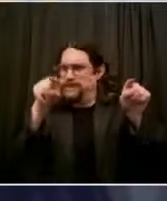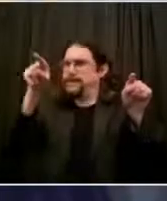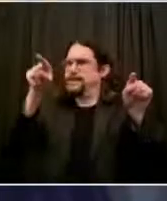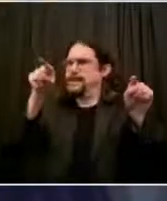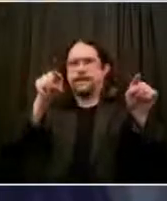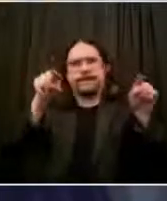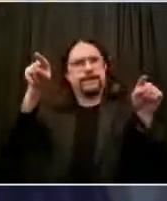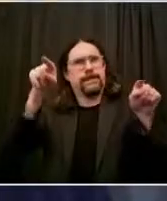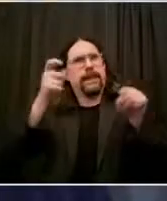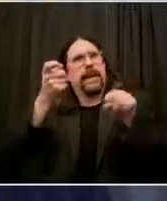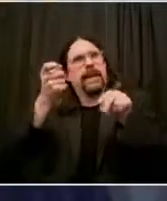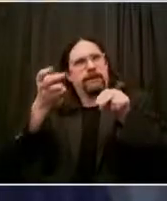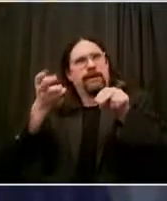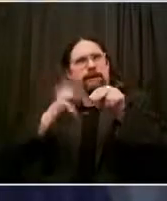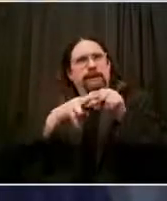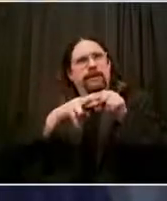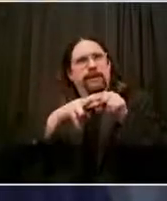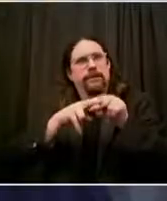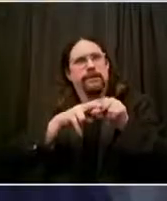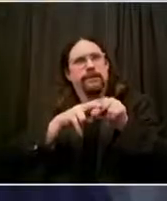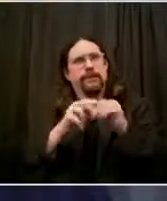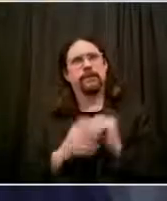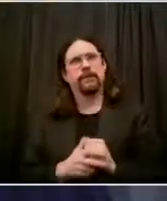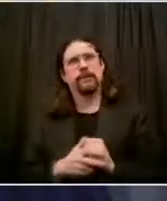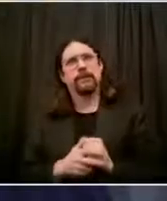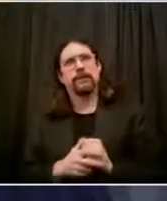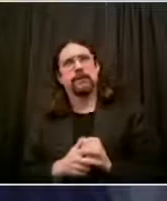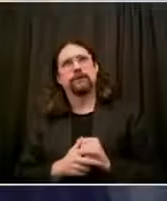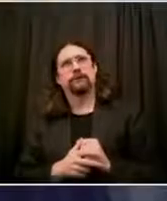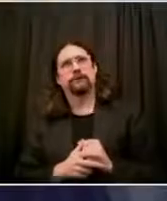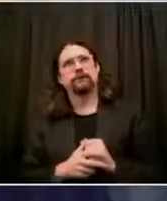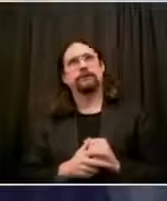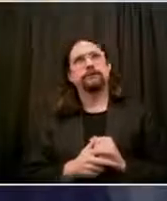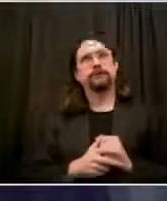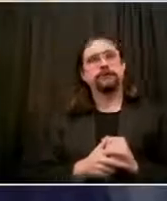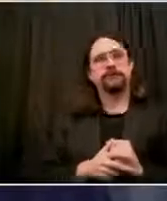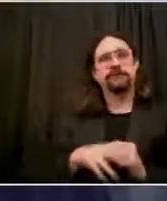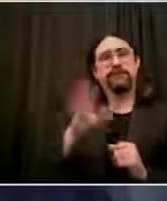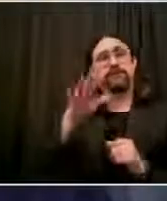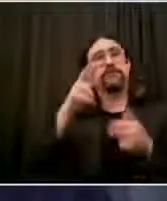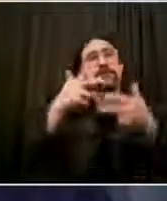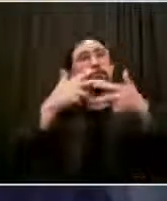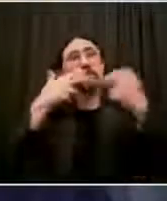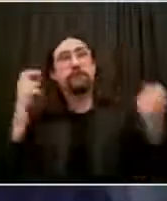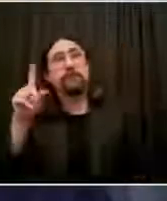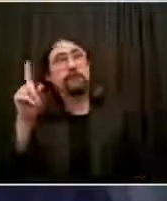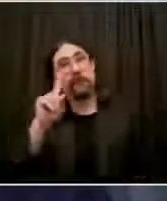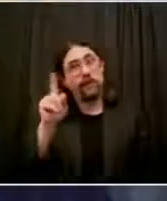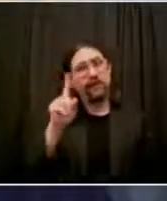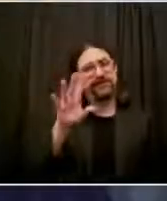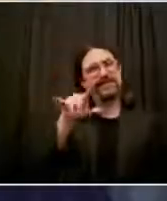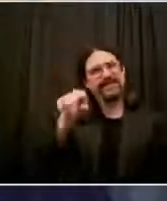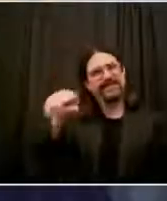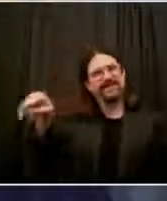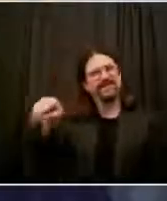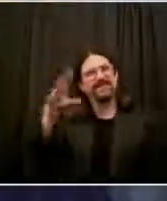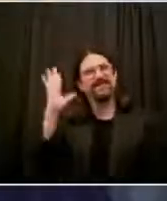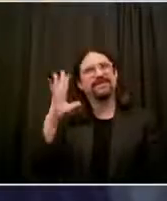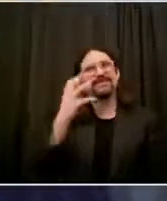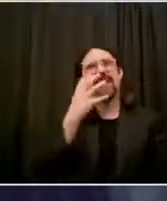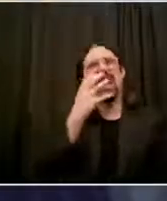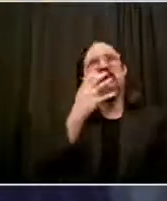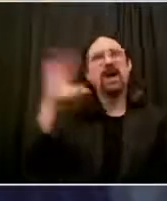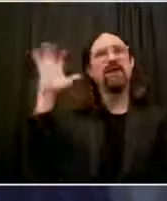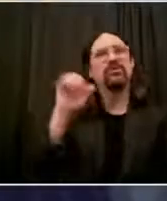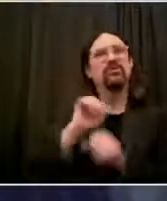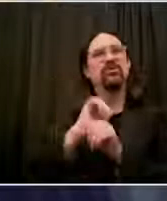got to figure out what that balance is. We're going to have a conversation with NYPD. How do we keep people safe? We're going to have a conversation with the council. What's the right things to